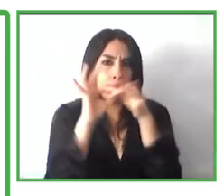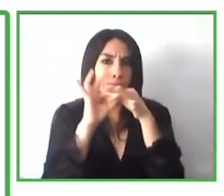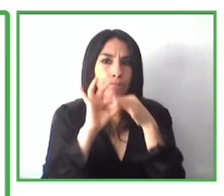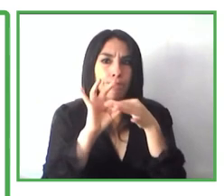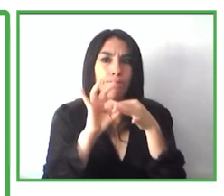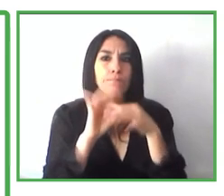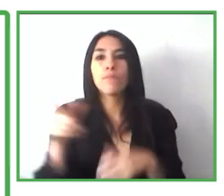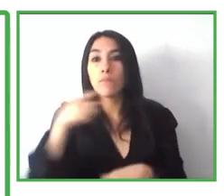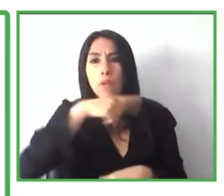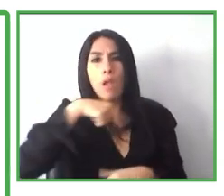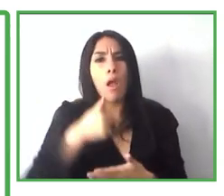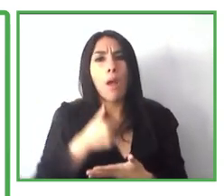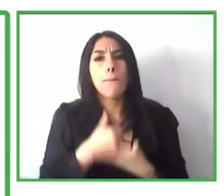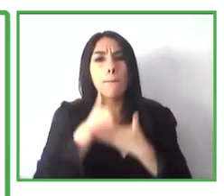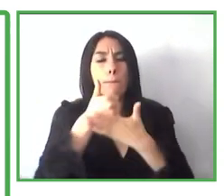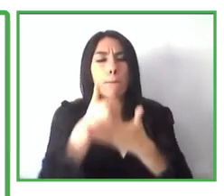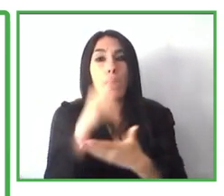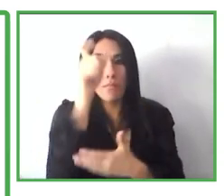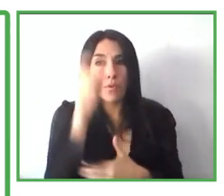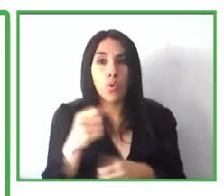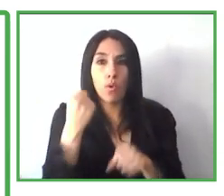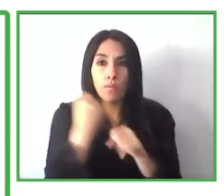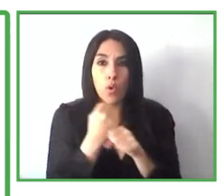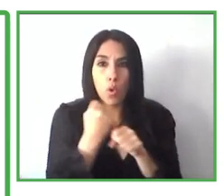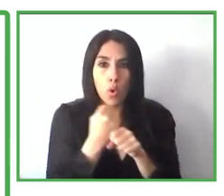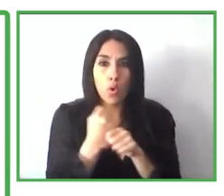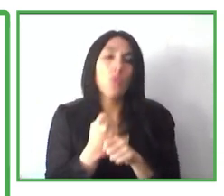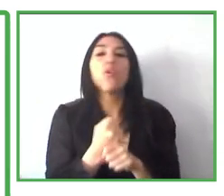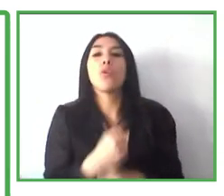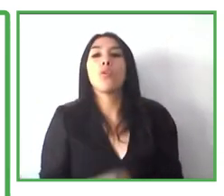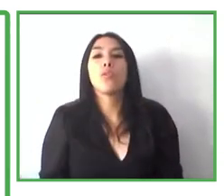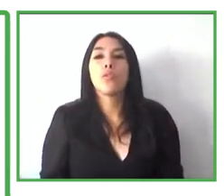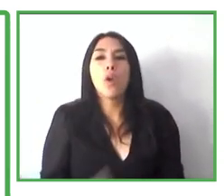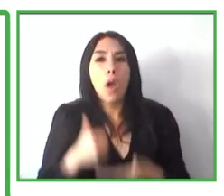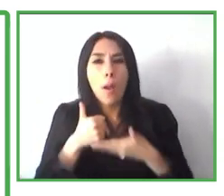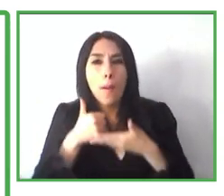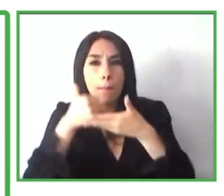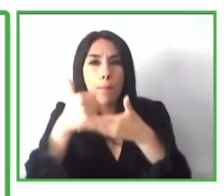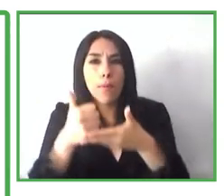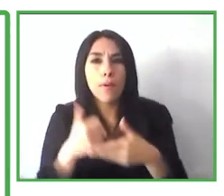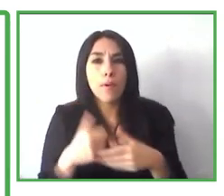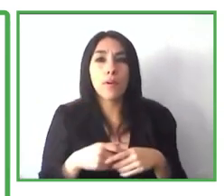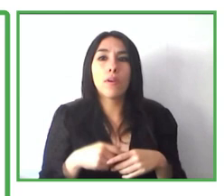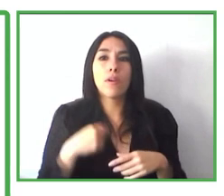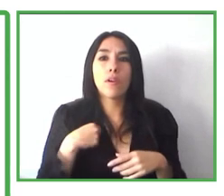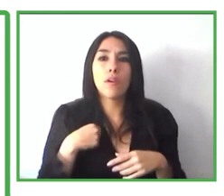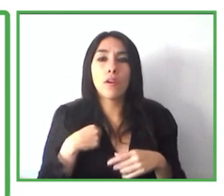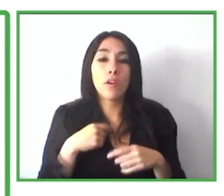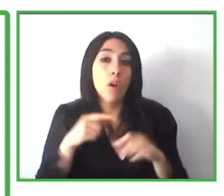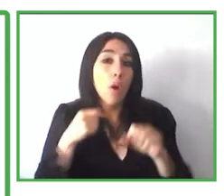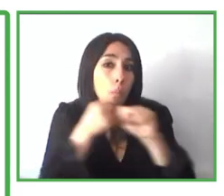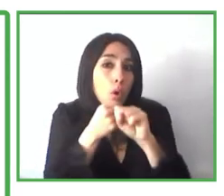Now, how do we help employers? We help them, for instance, allocate tasks and also change the depth